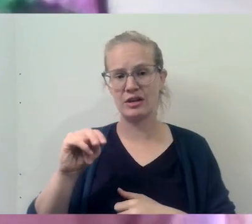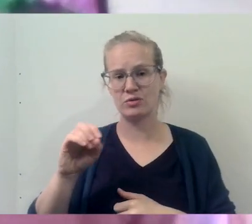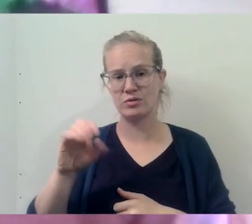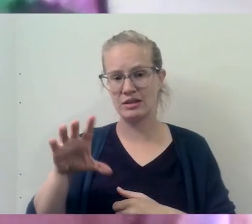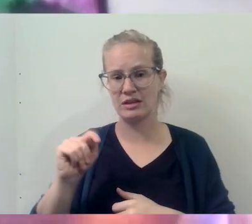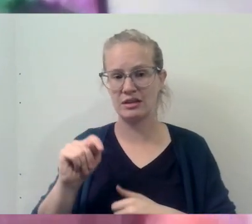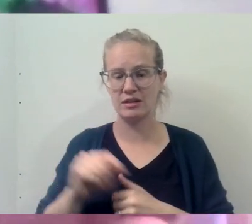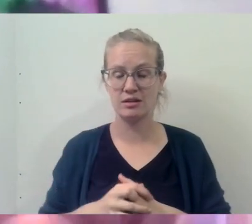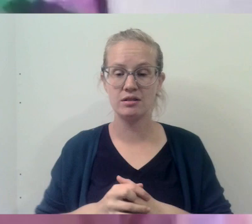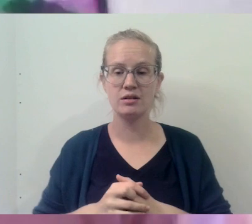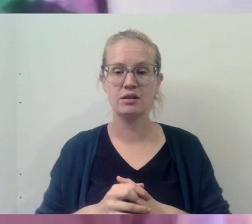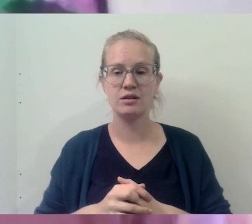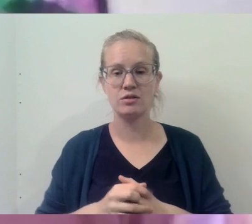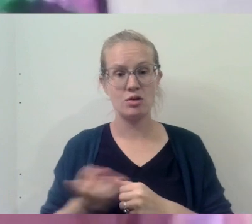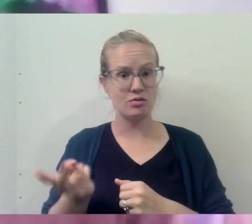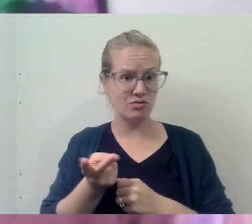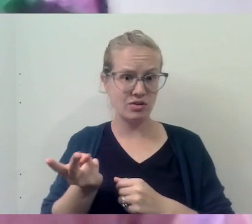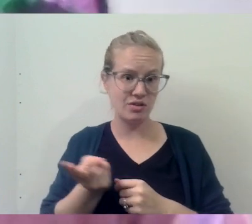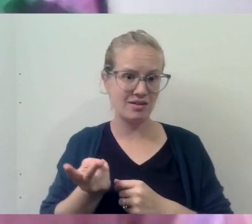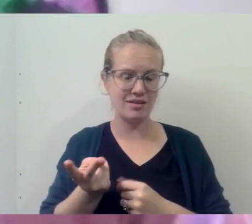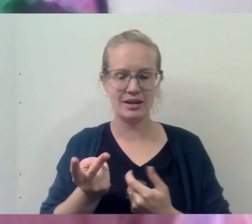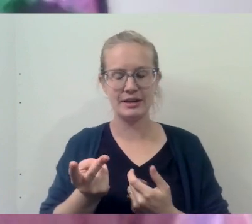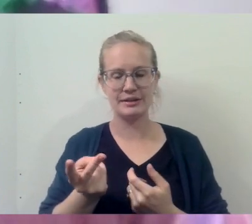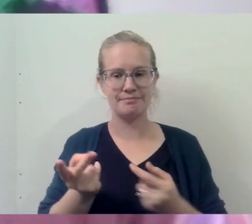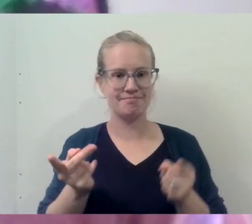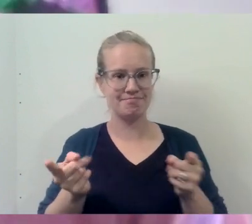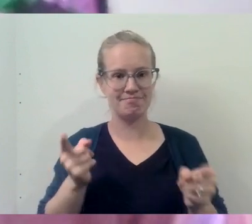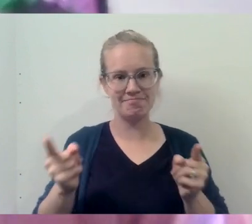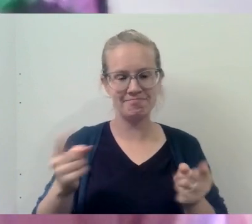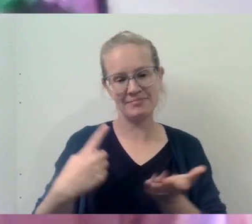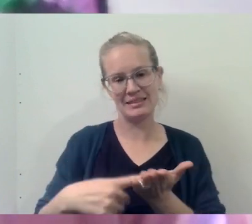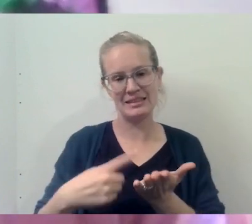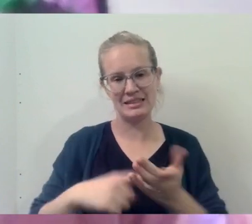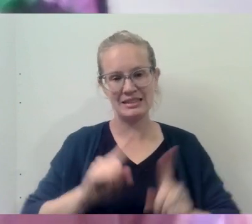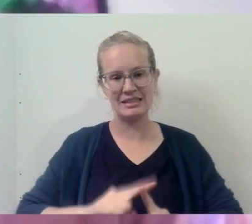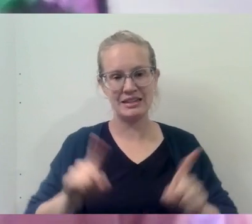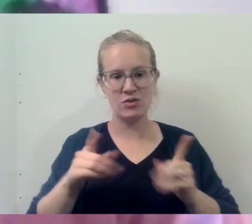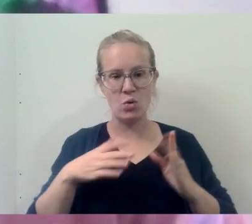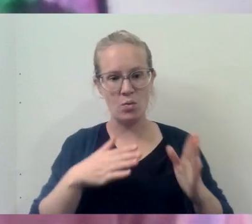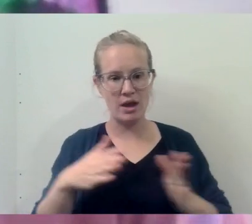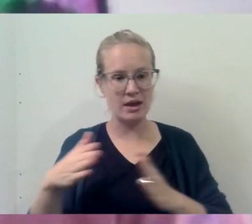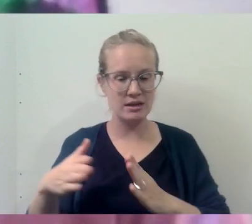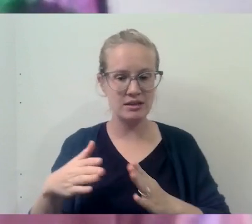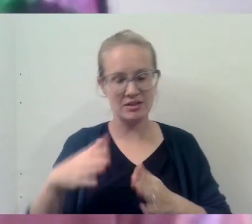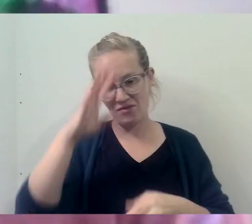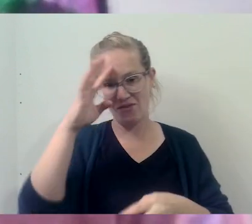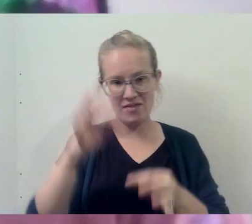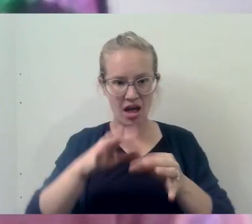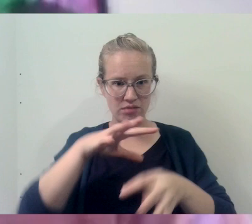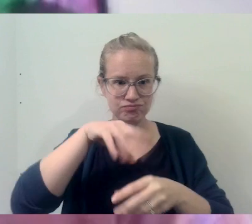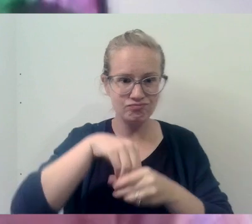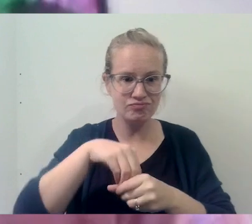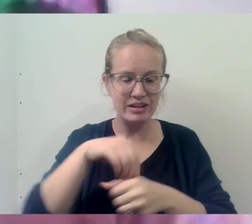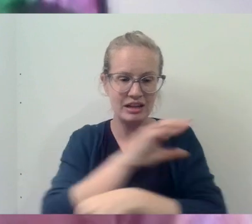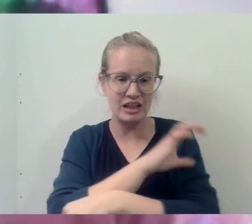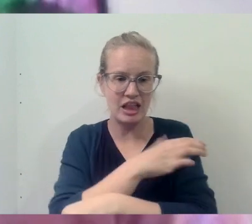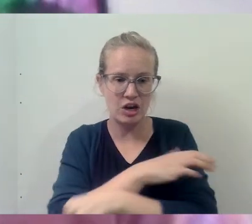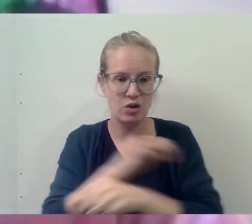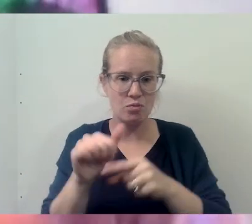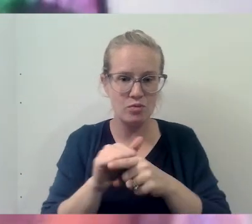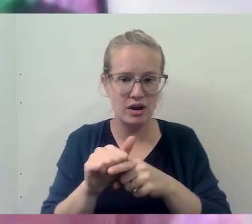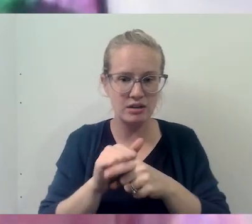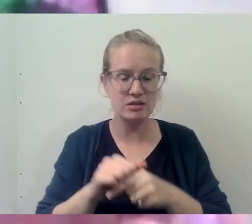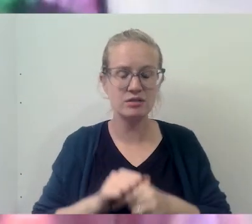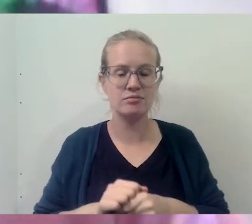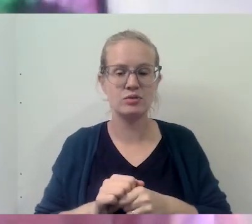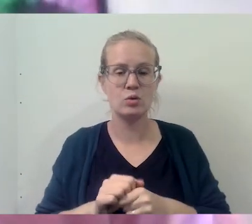you know, between you and Tom, you kind of really talked about different ways to integrate one's faith into your clinical practice, you